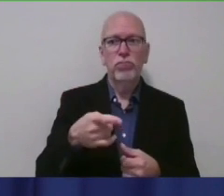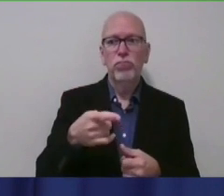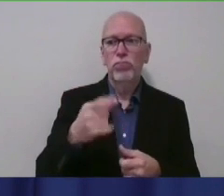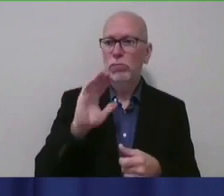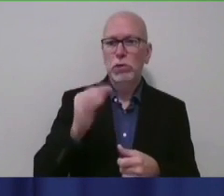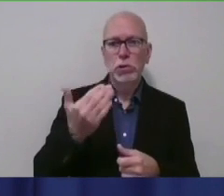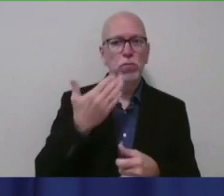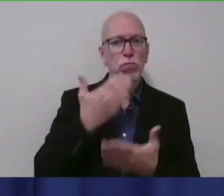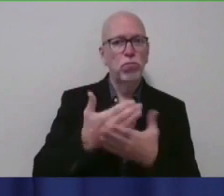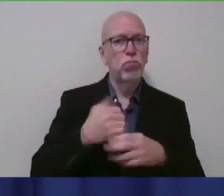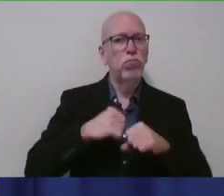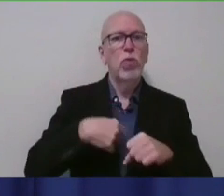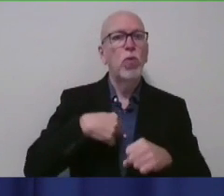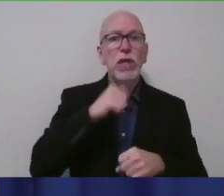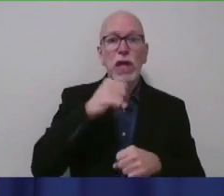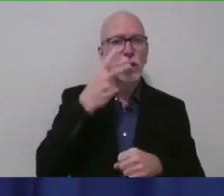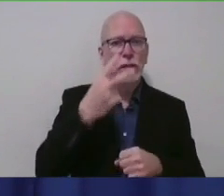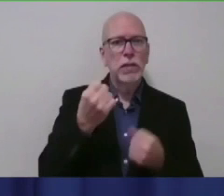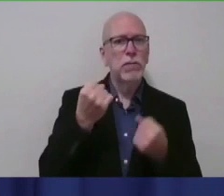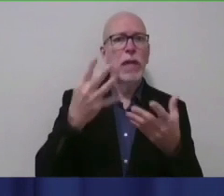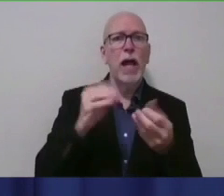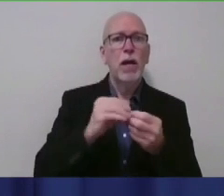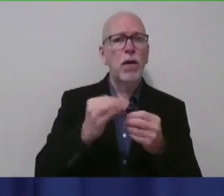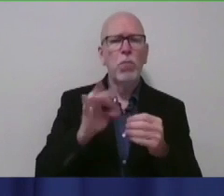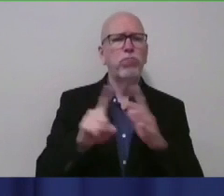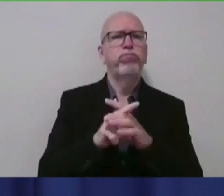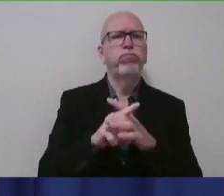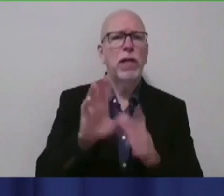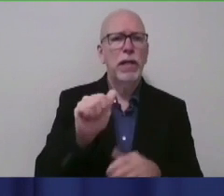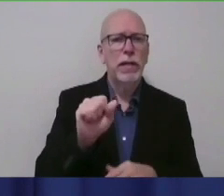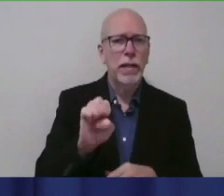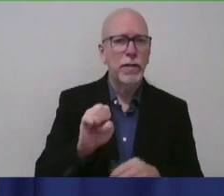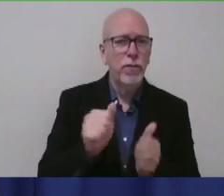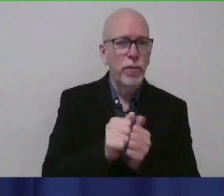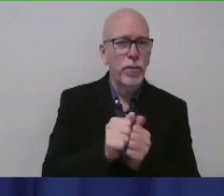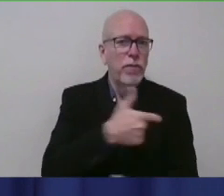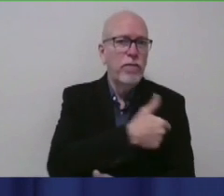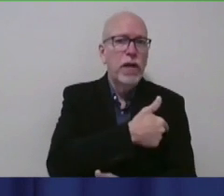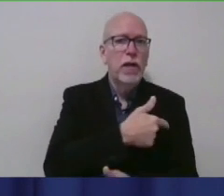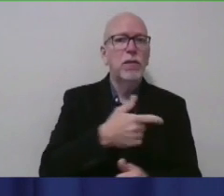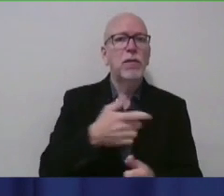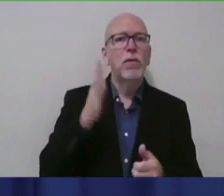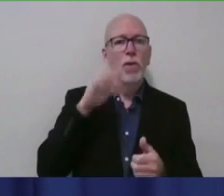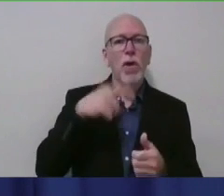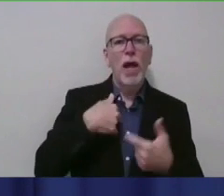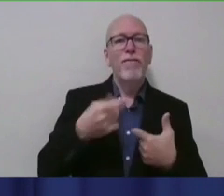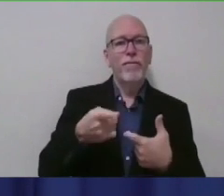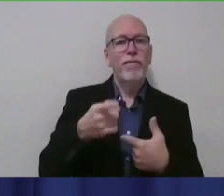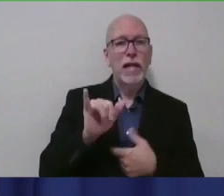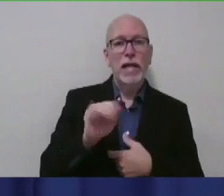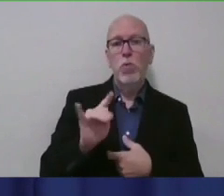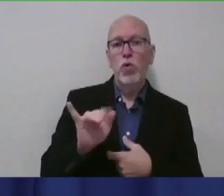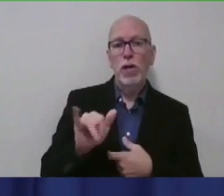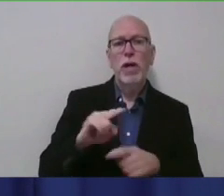significant increase in breakthrough cases that we would expect if there is really waning immunity. But we're also following what's happening with the Delta